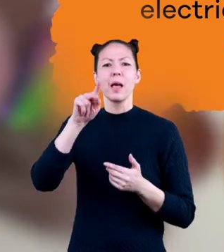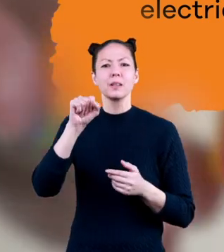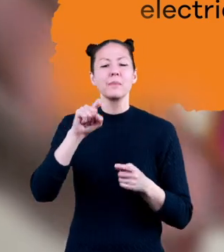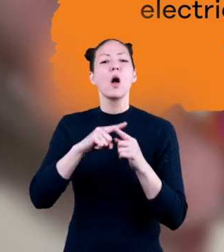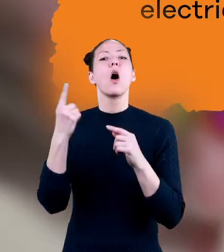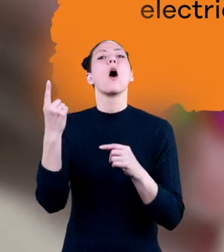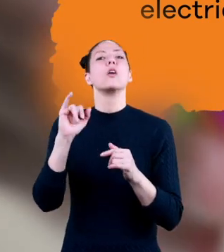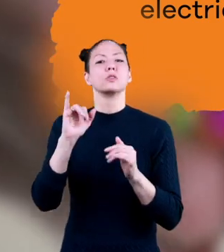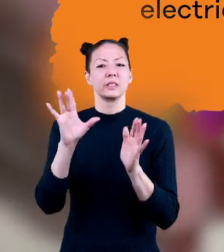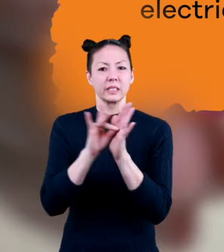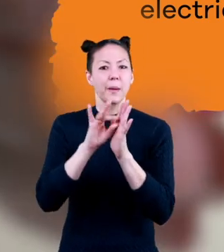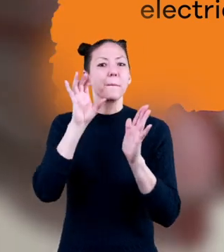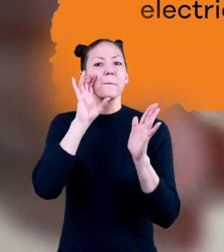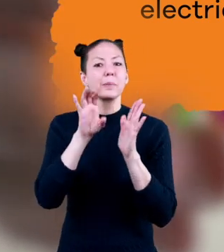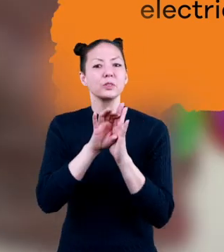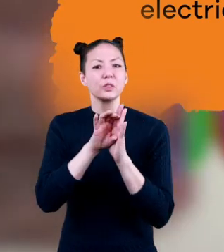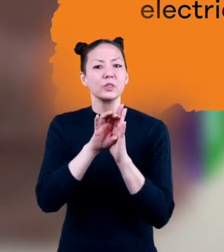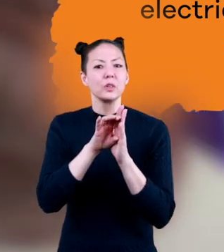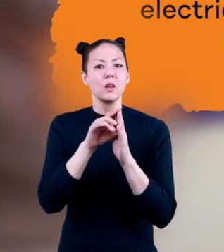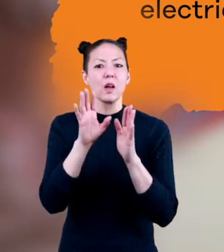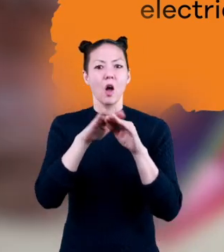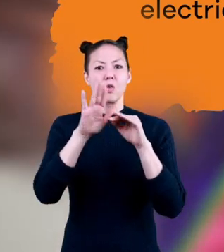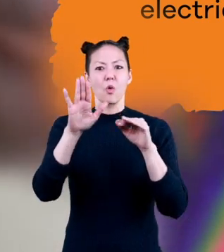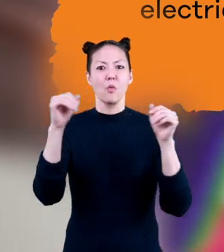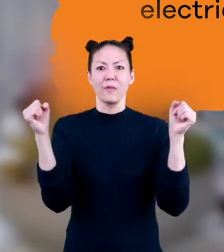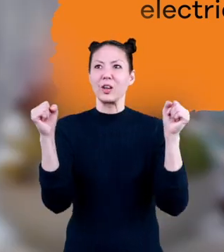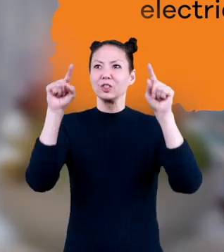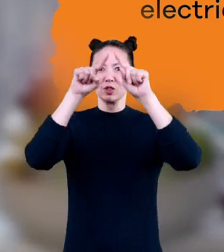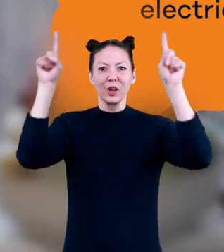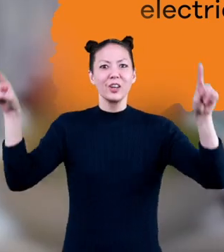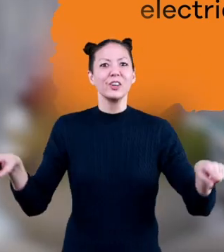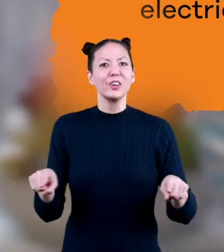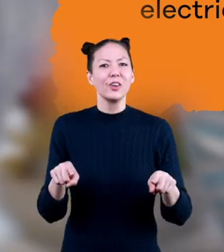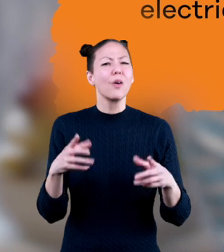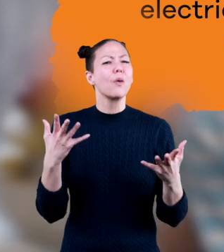pictures of you to your fridge. What are we?